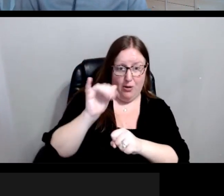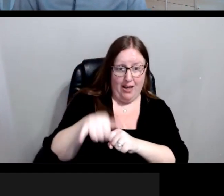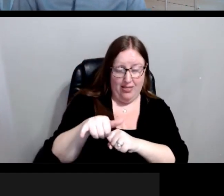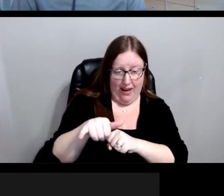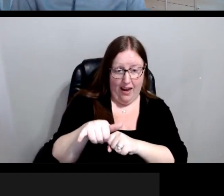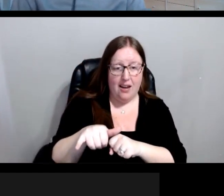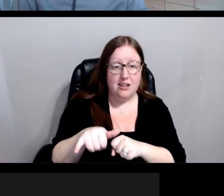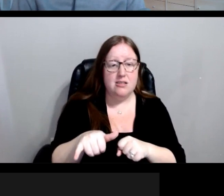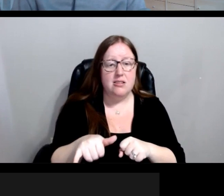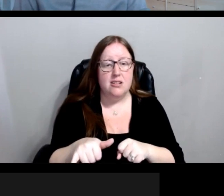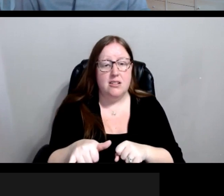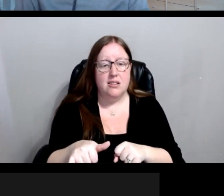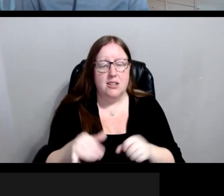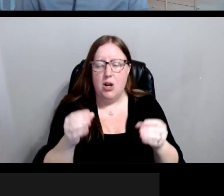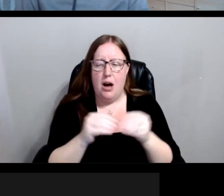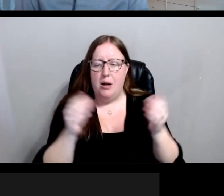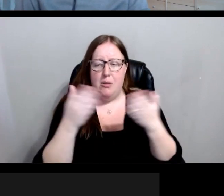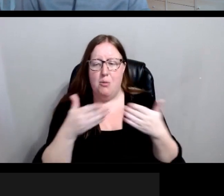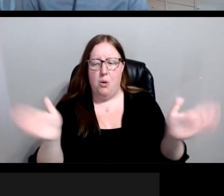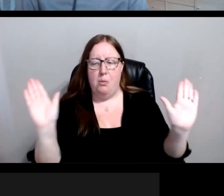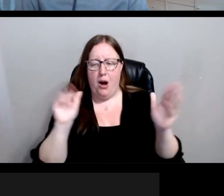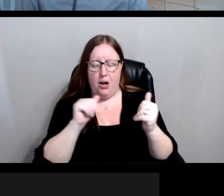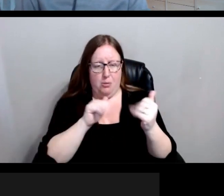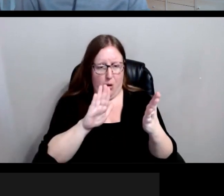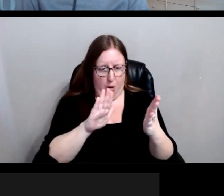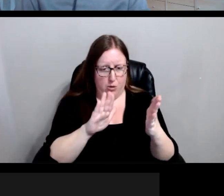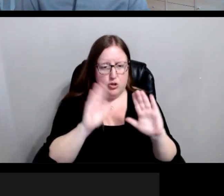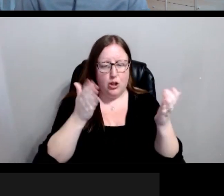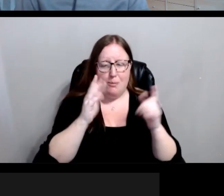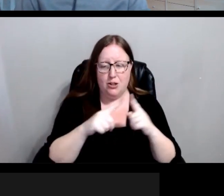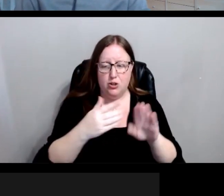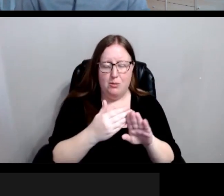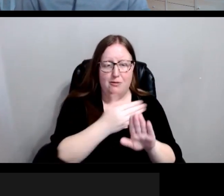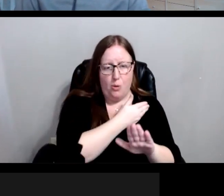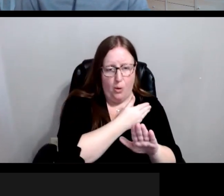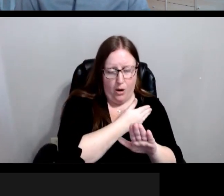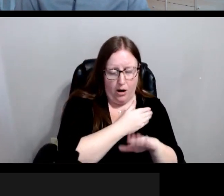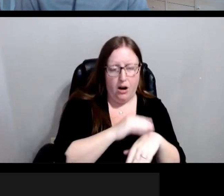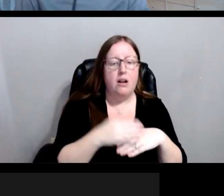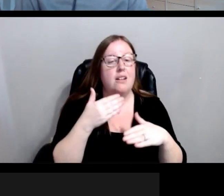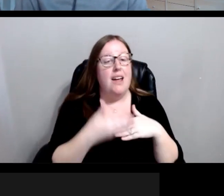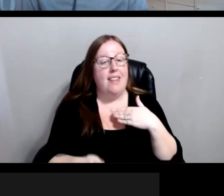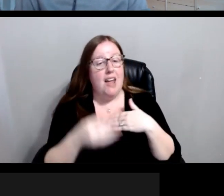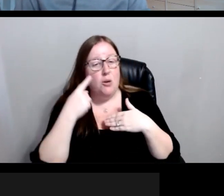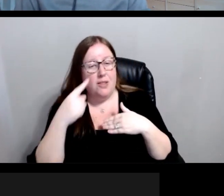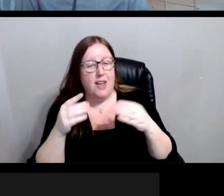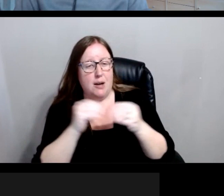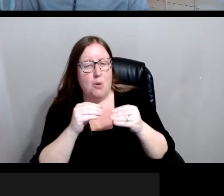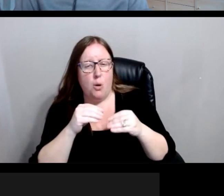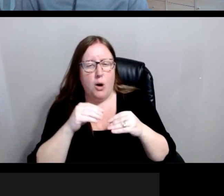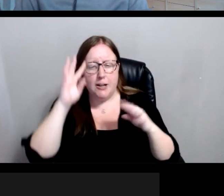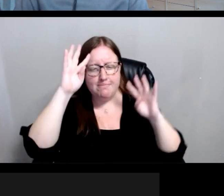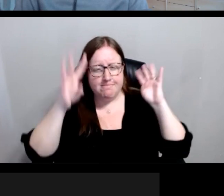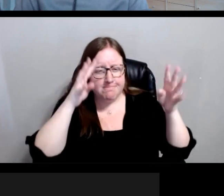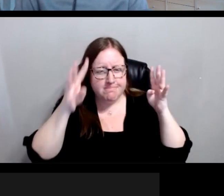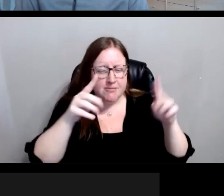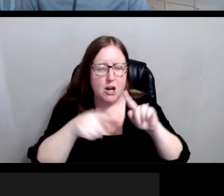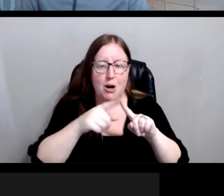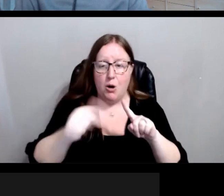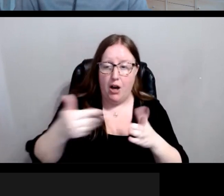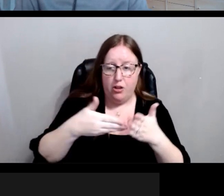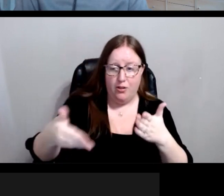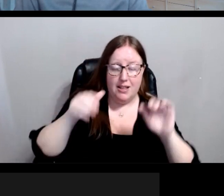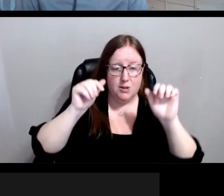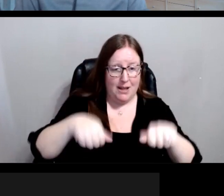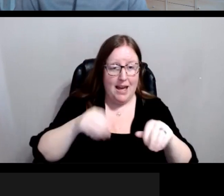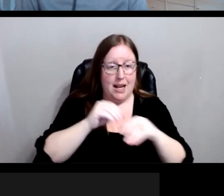in a much broader way than I ever have been before. And then, I'll be able to think more creatively about other things that we could do in